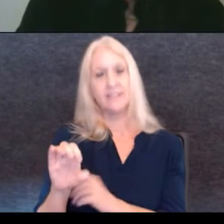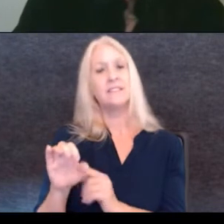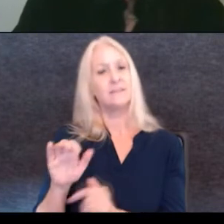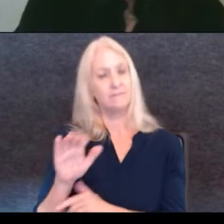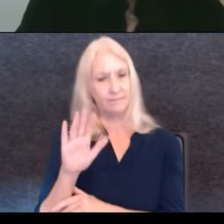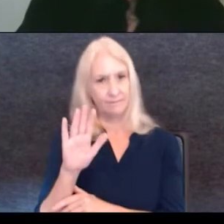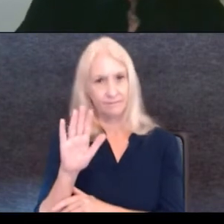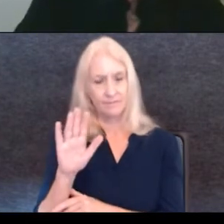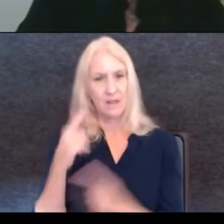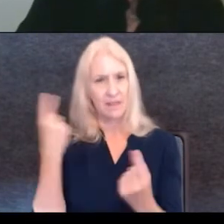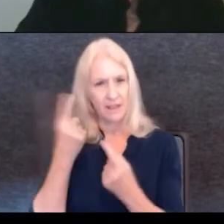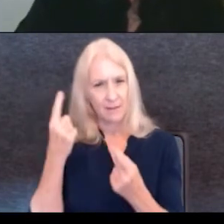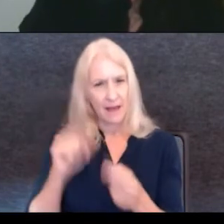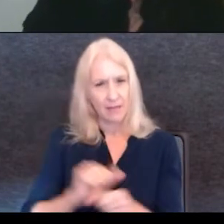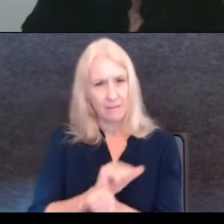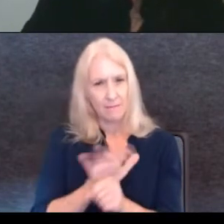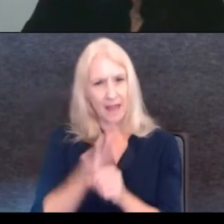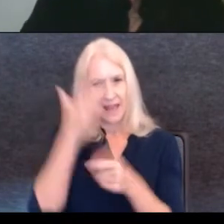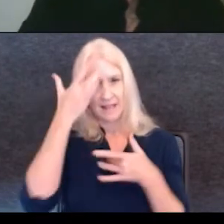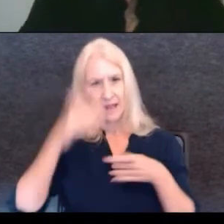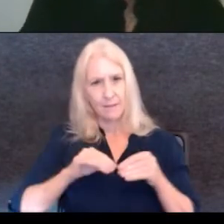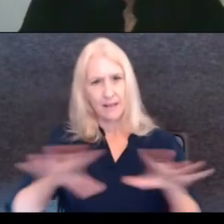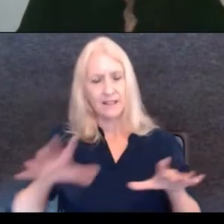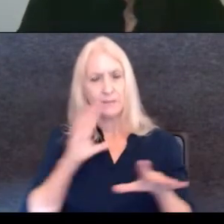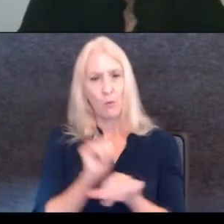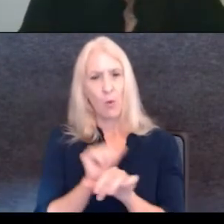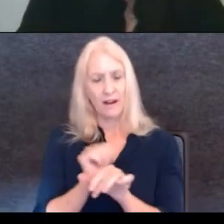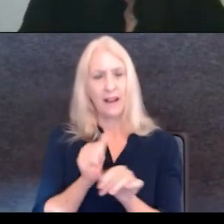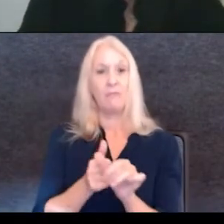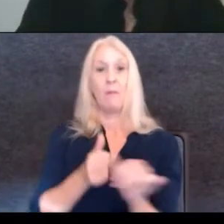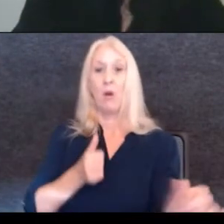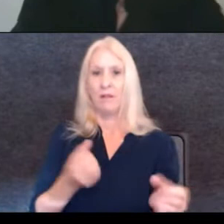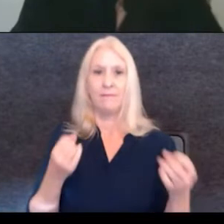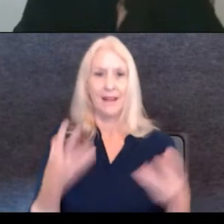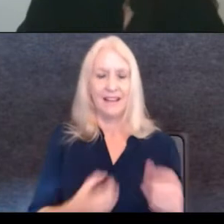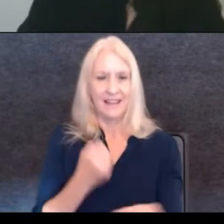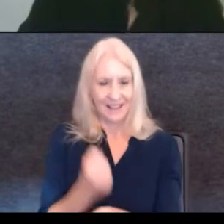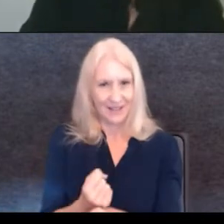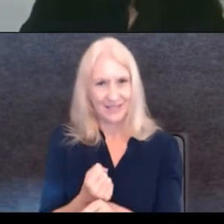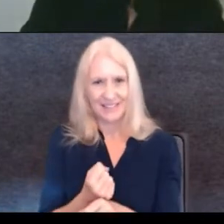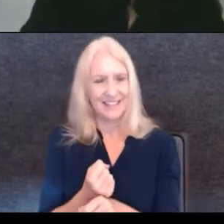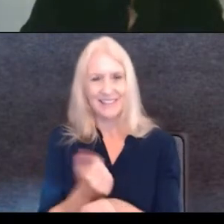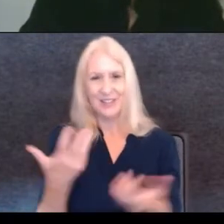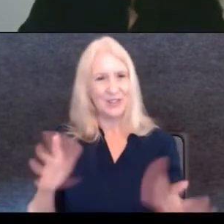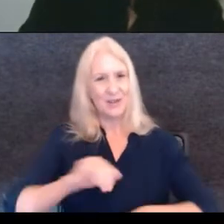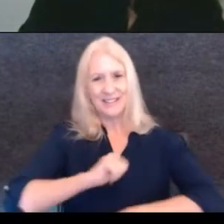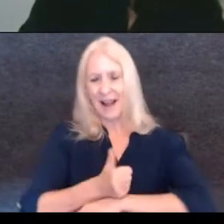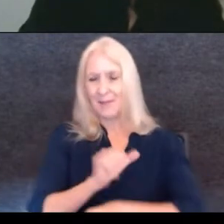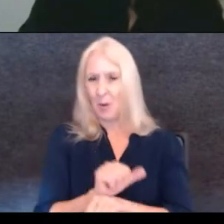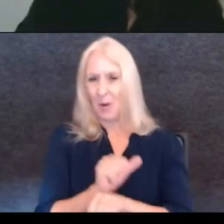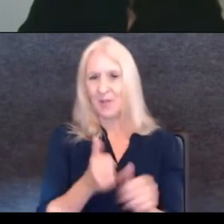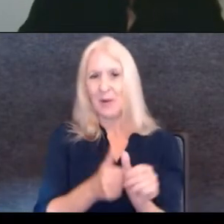When you think about the pandemic, she's been doing it remotely all these years, she was completely set up for that, which is fantastic, Clarice,